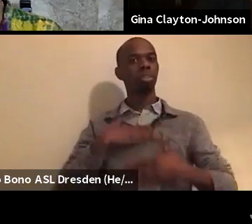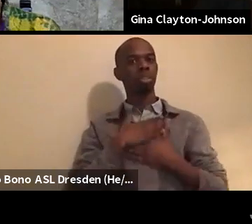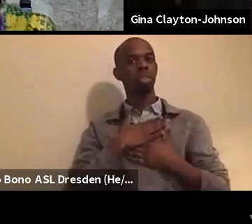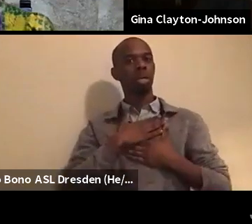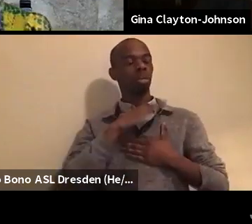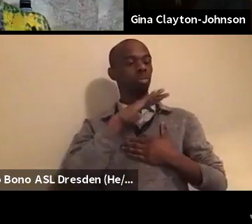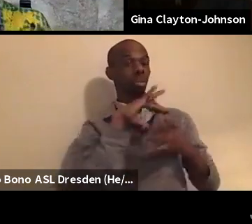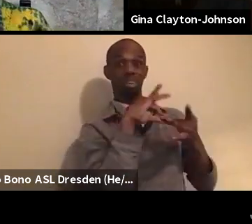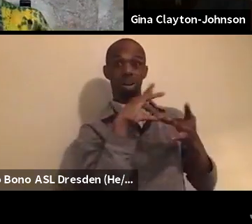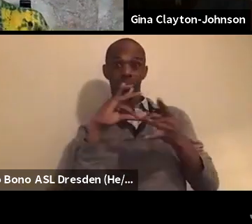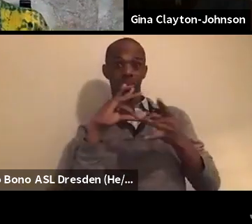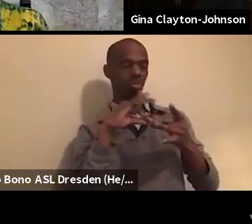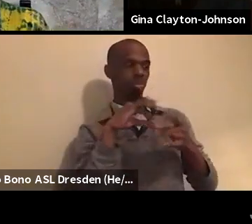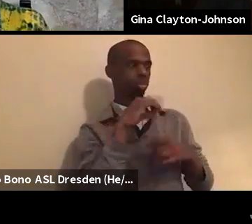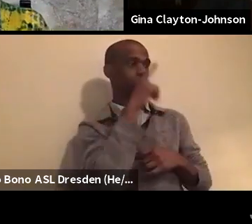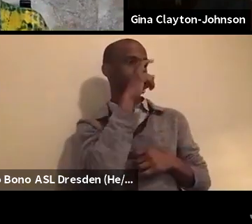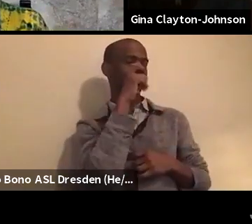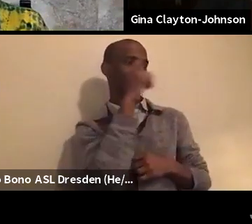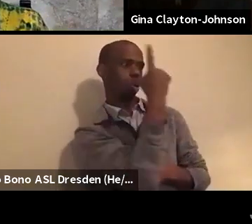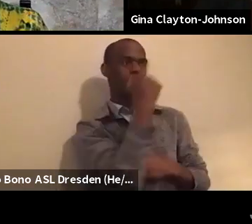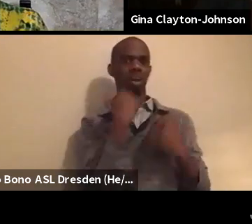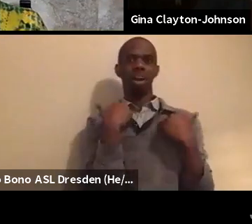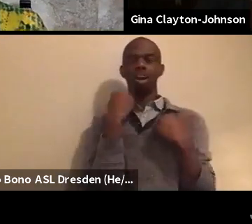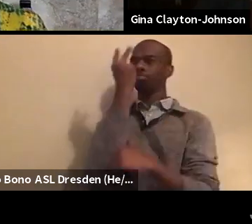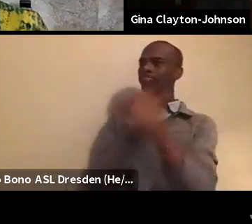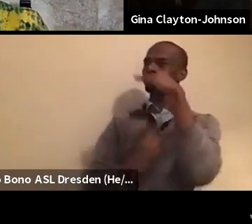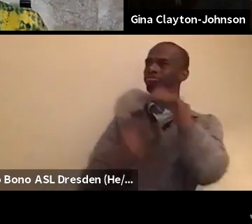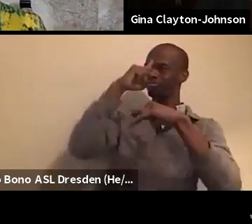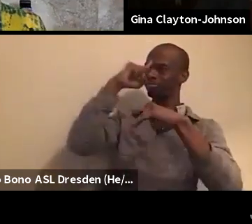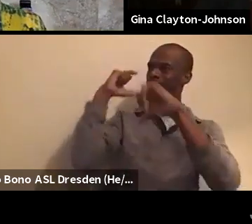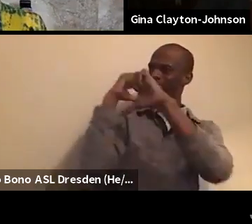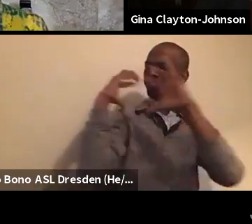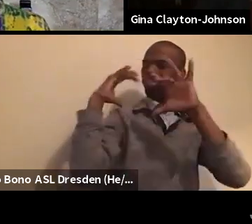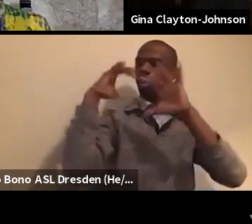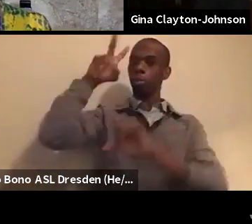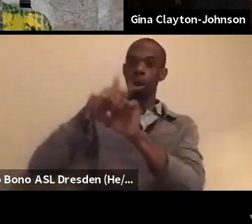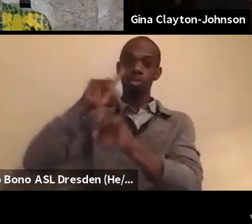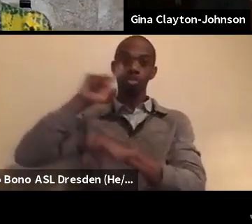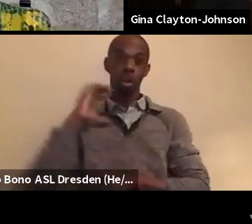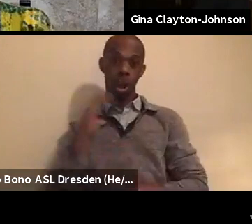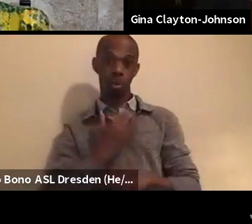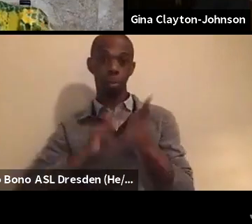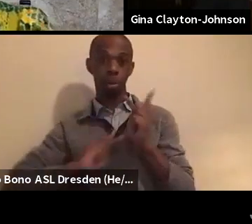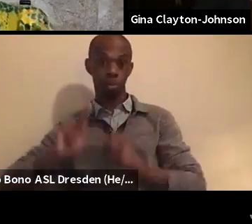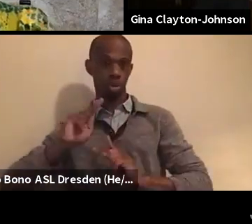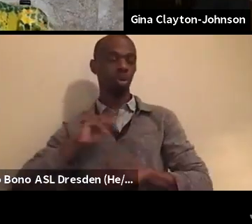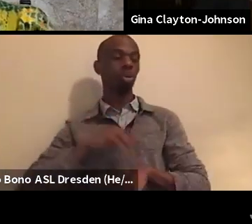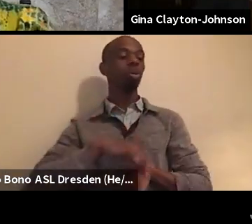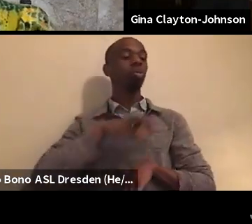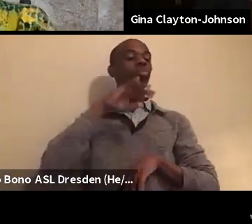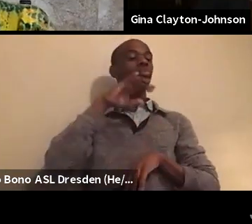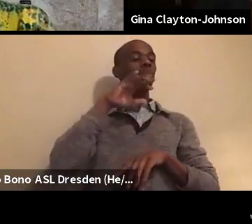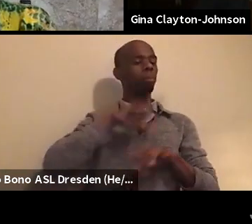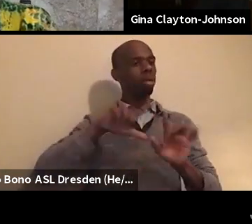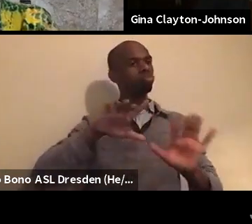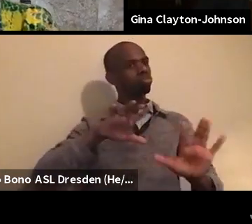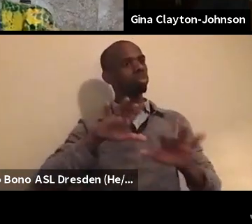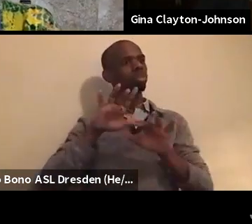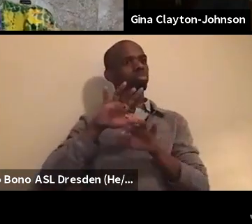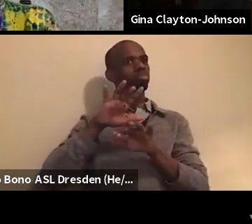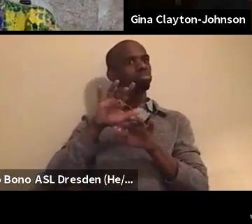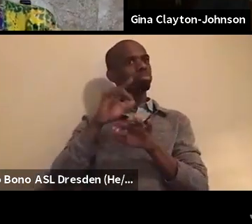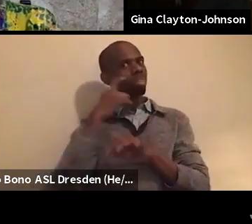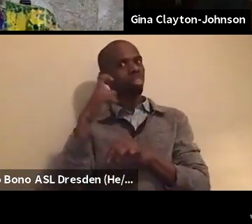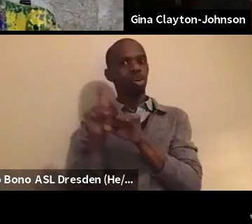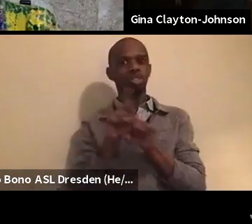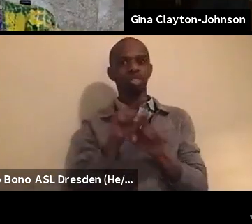people because you believe in us, but also how you allow your own personal story and own personal connections